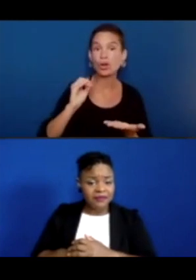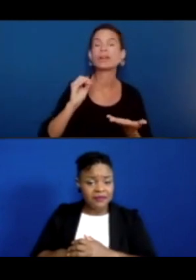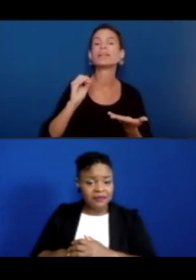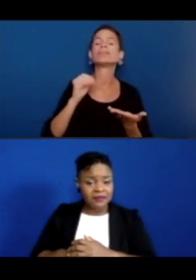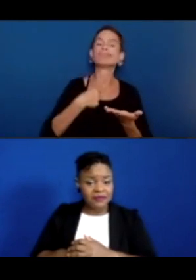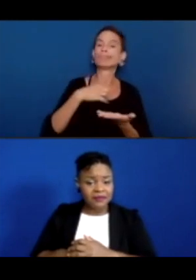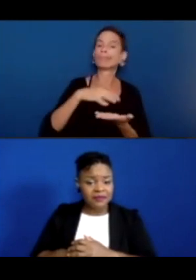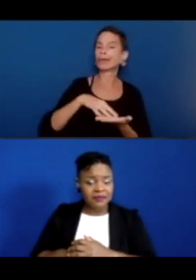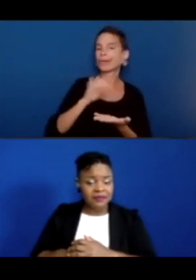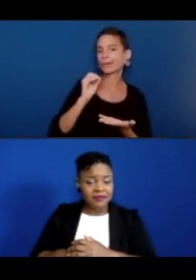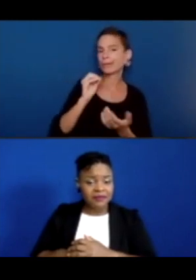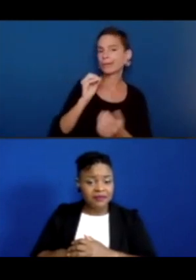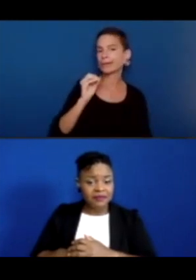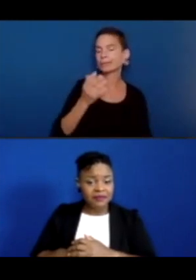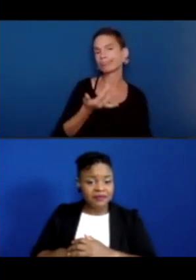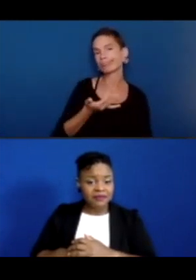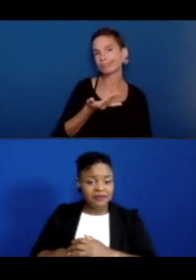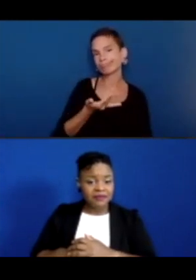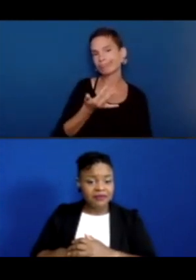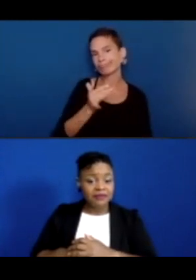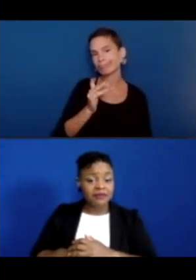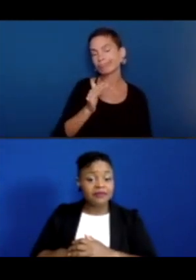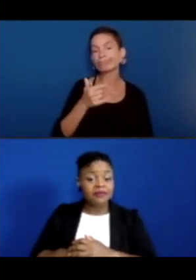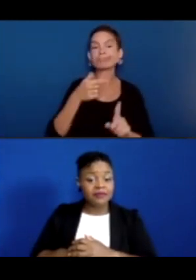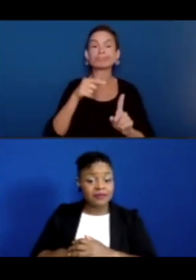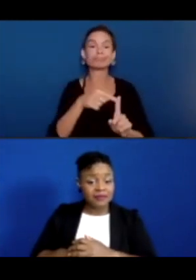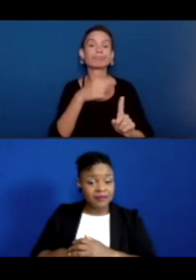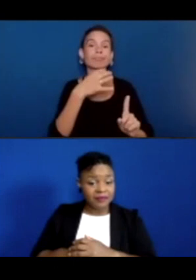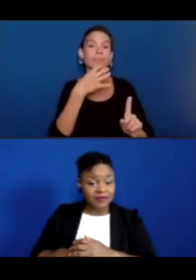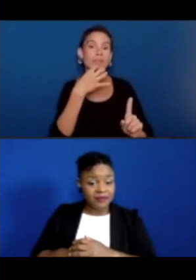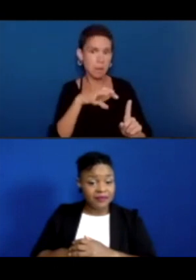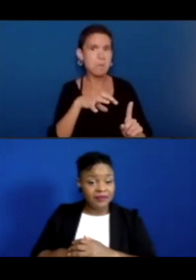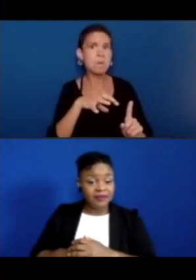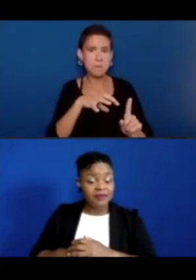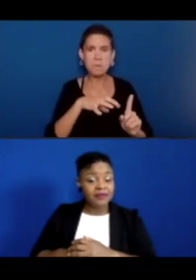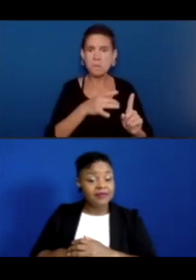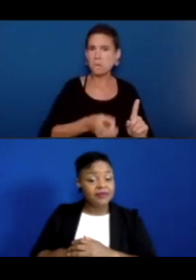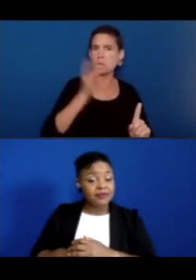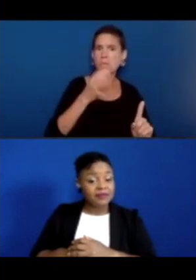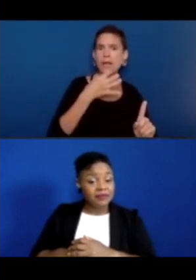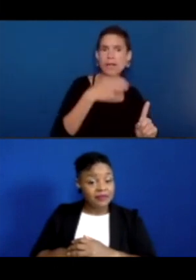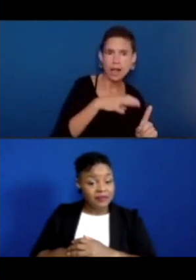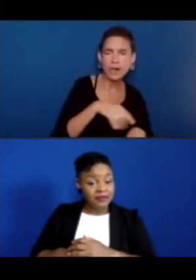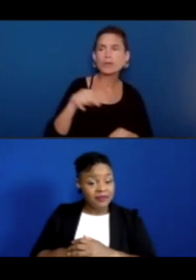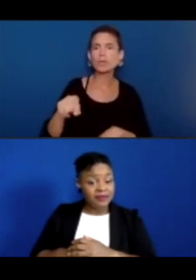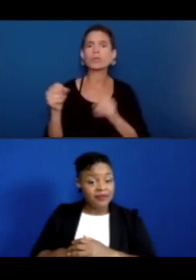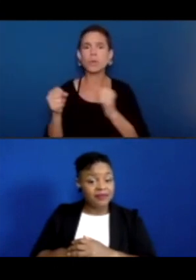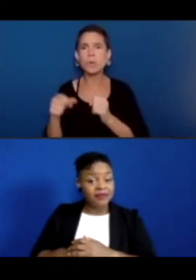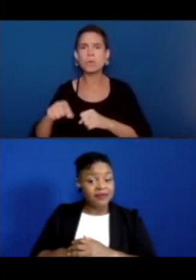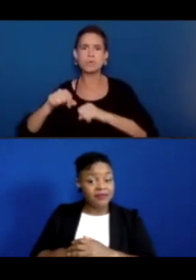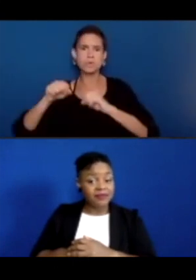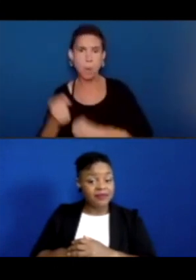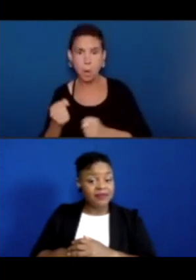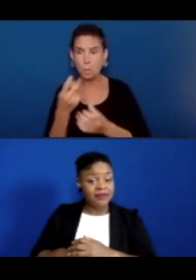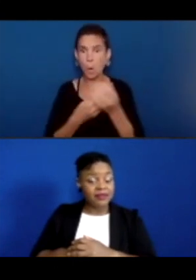I learned that that hot, that hot is very hot. Cold is very cold and then you mix it together and it's warm. I